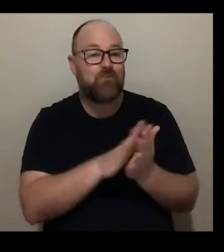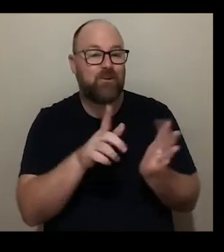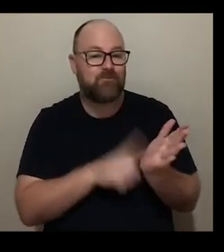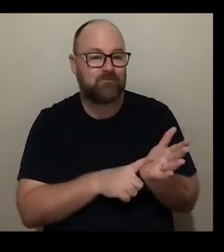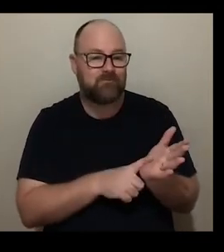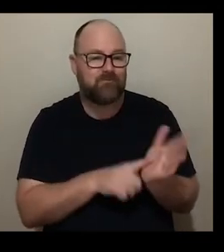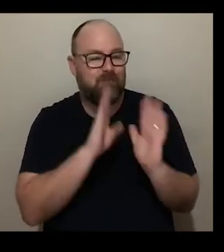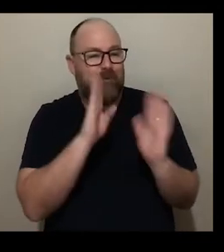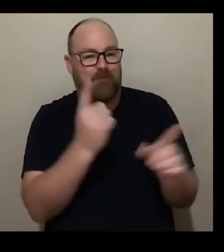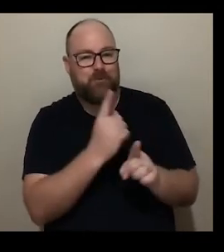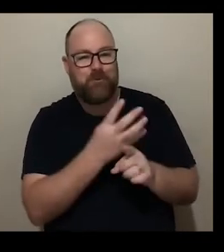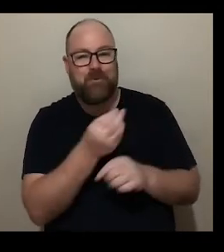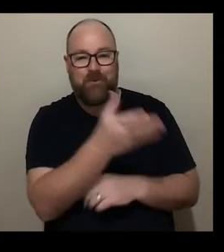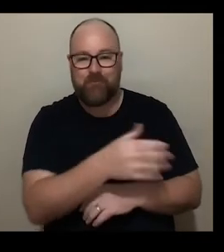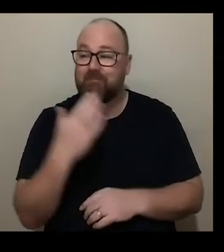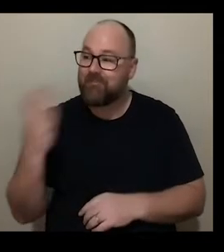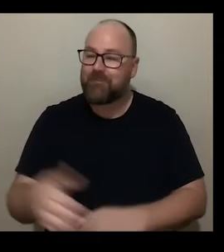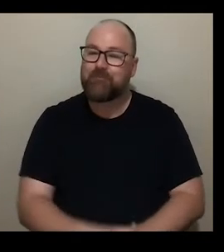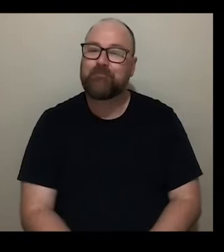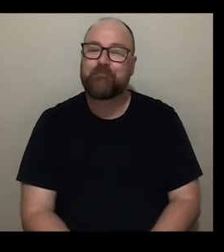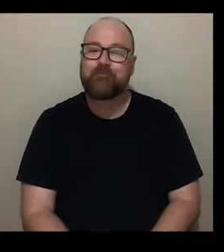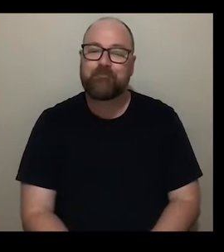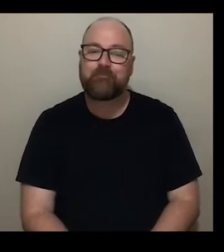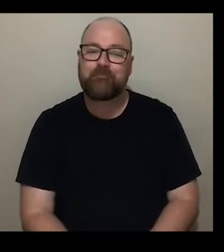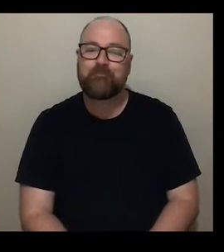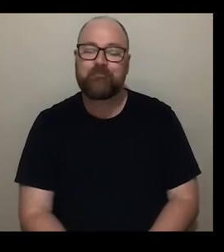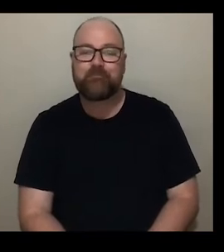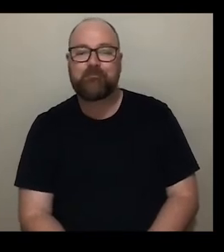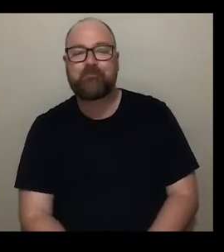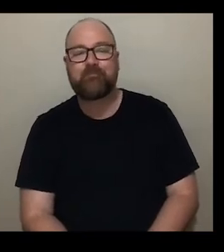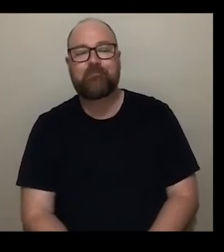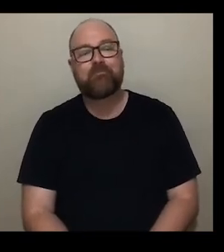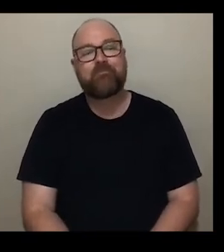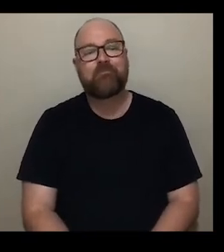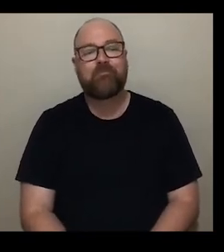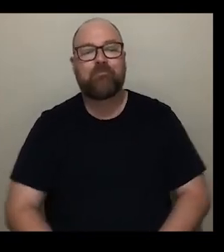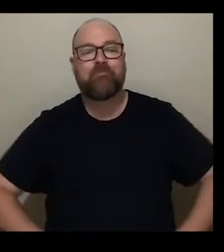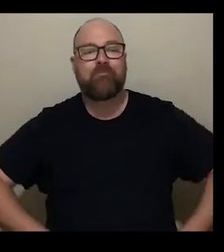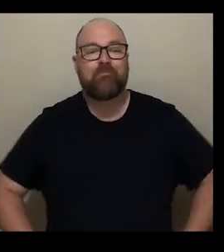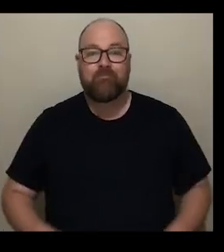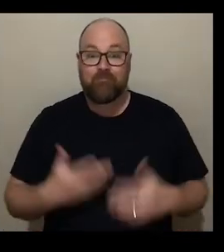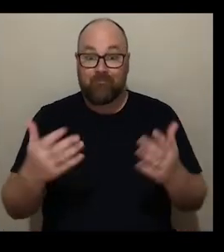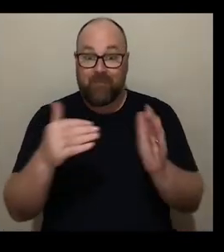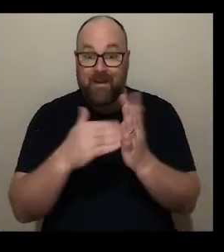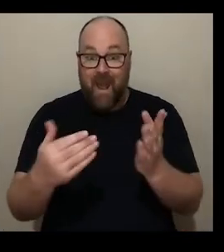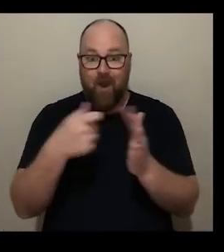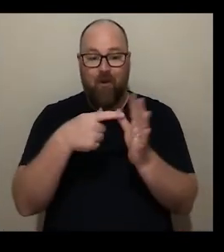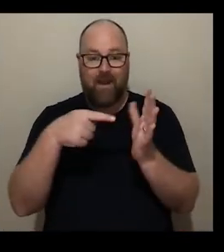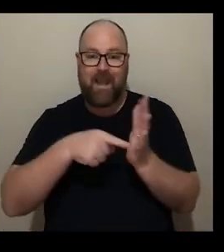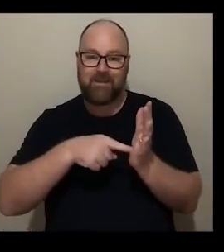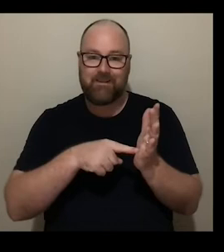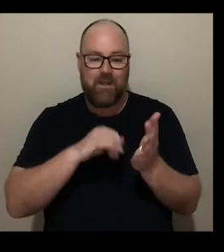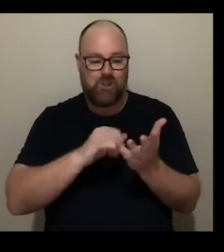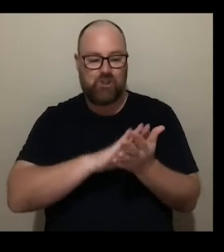it's been wonderful to talk to you thank you here I am now with Kat Sheridan and Susie